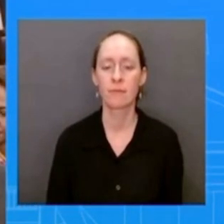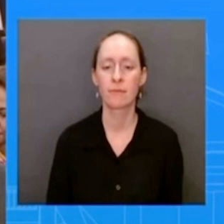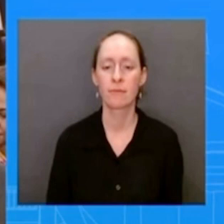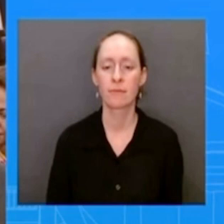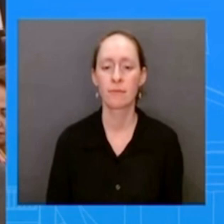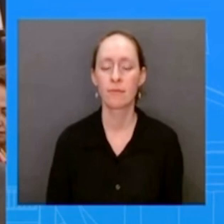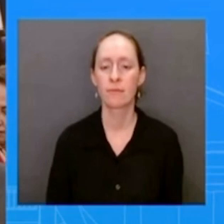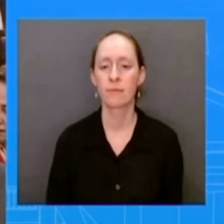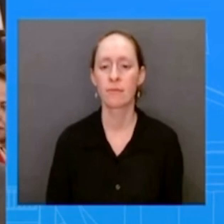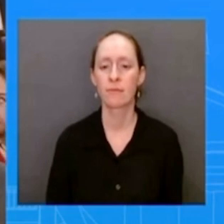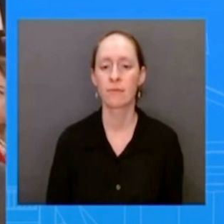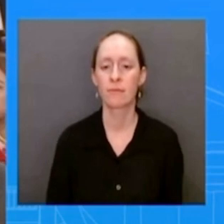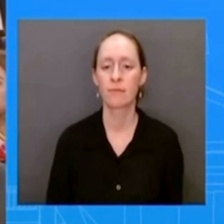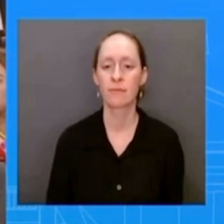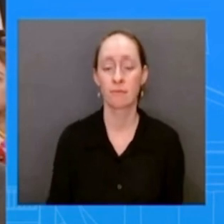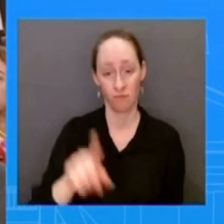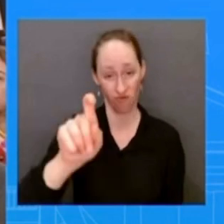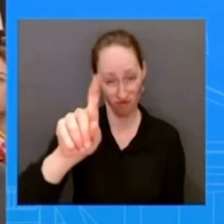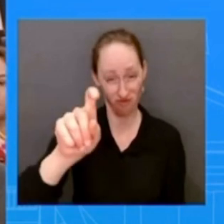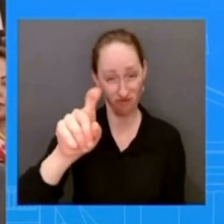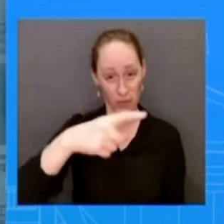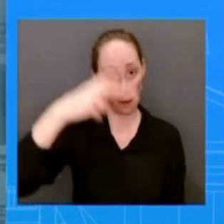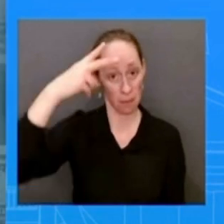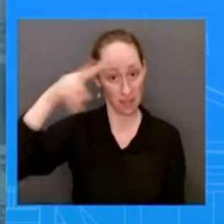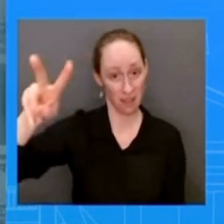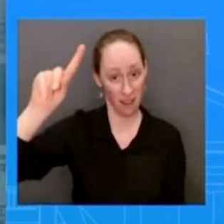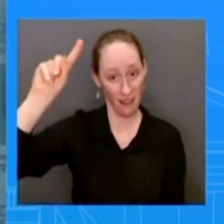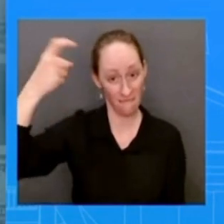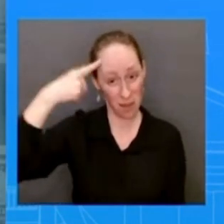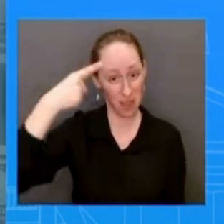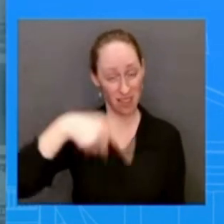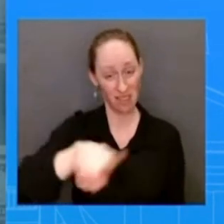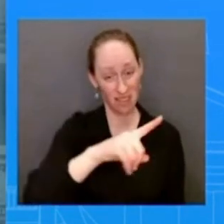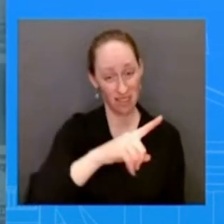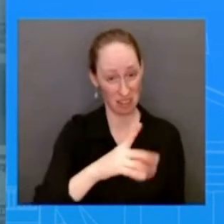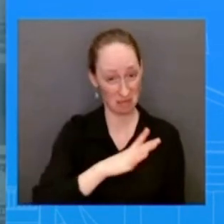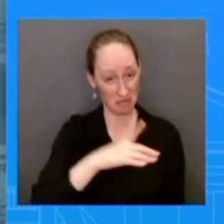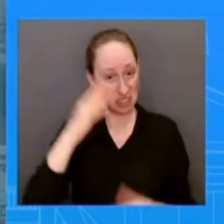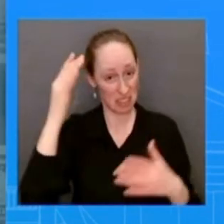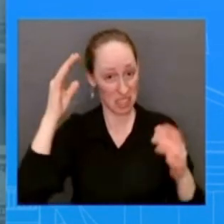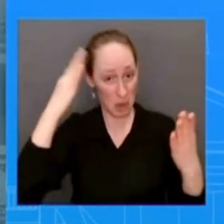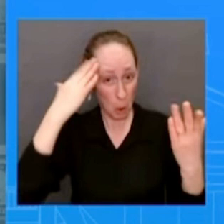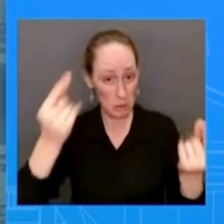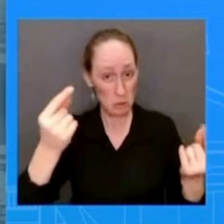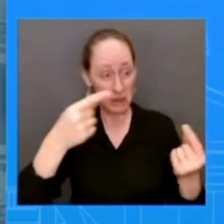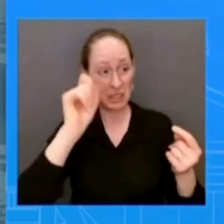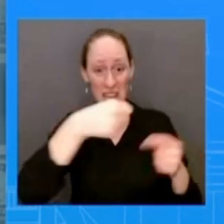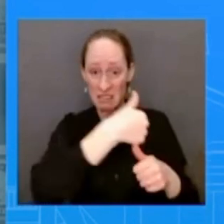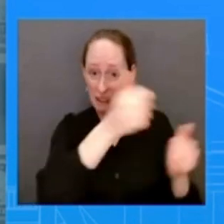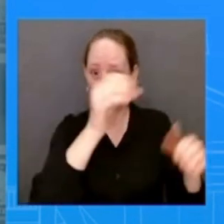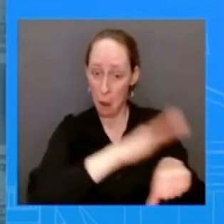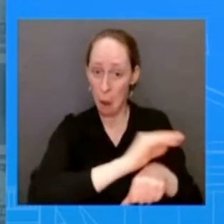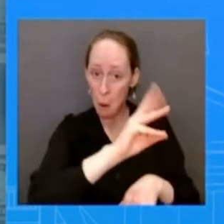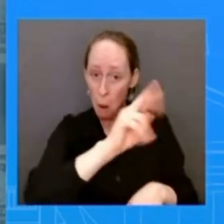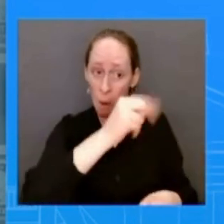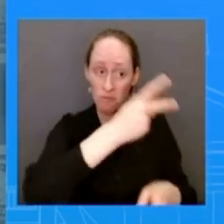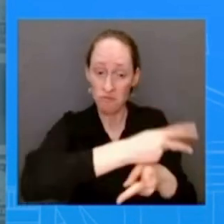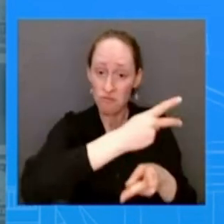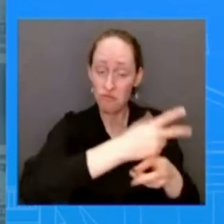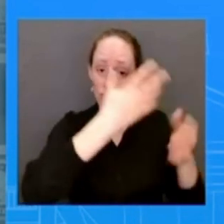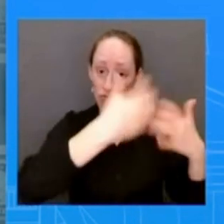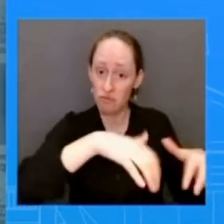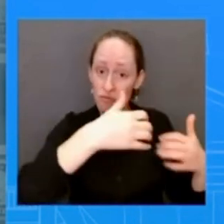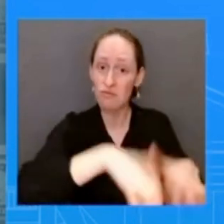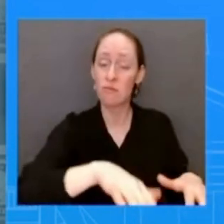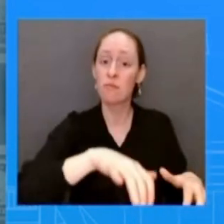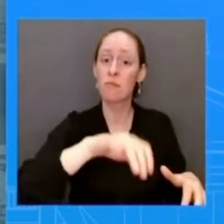country as well as americans who are visiting what i can say is that we are working closely with the mexican government uh as you've